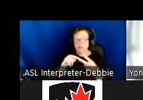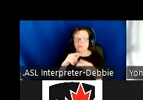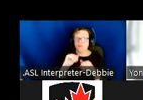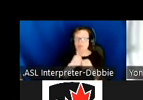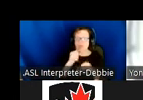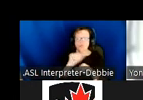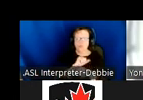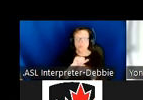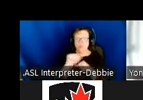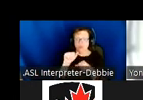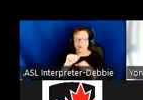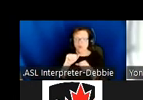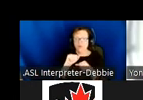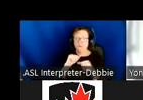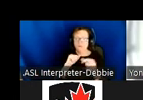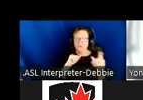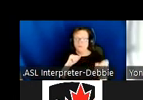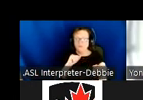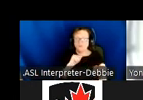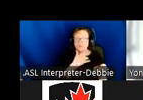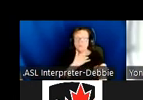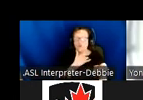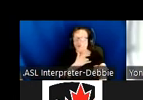example, a graphic of solid-led heart.